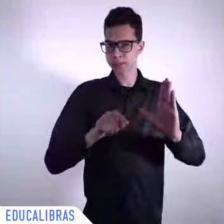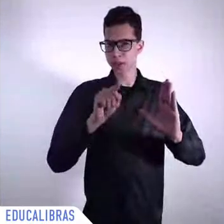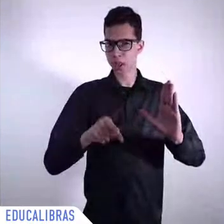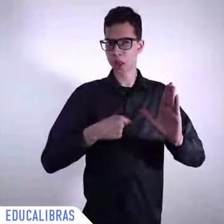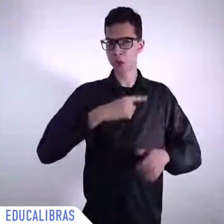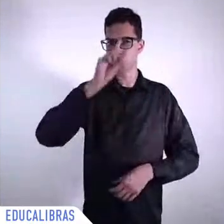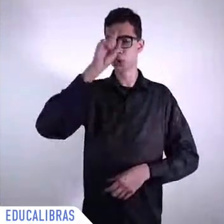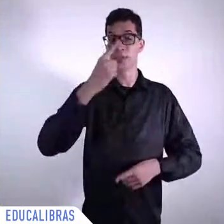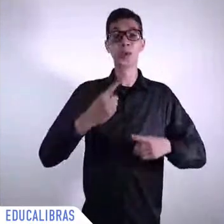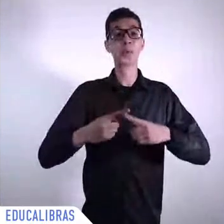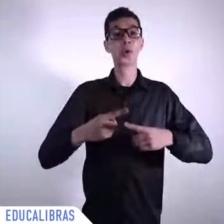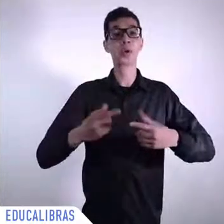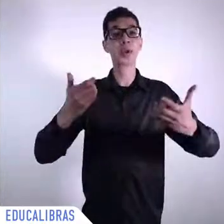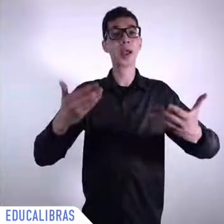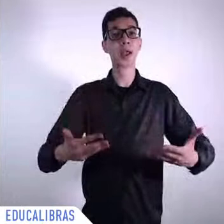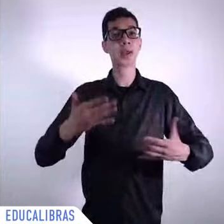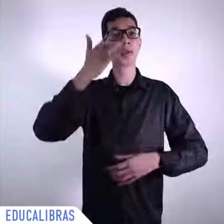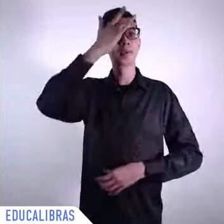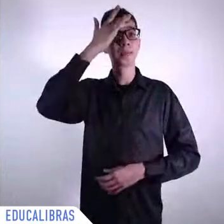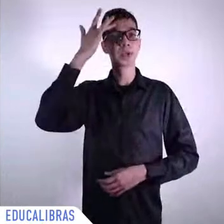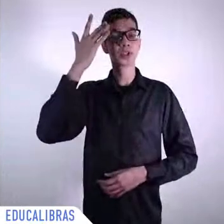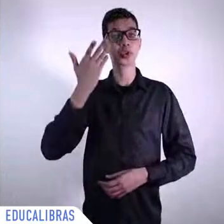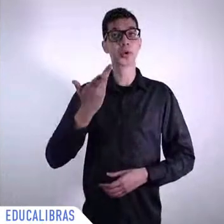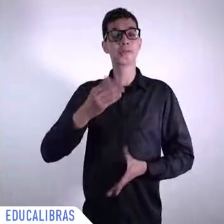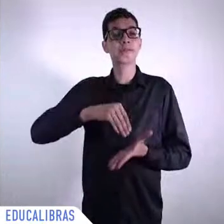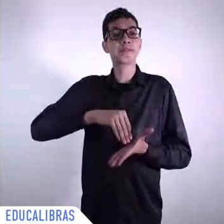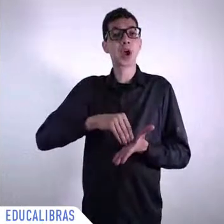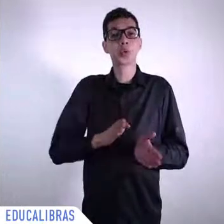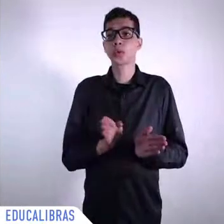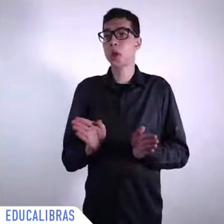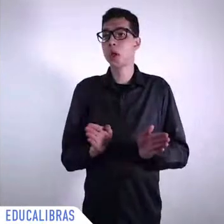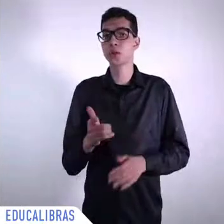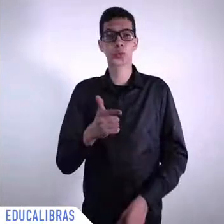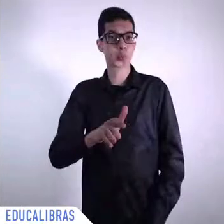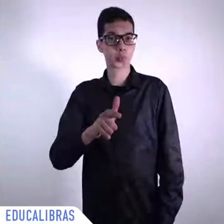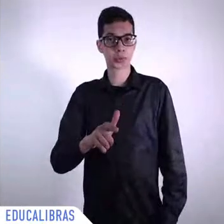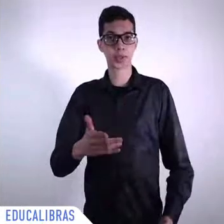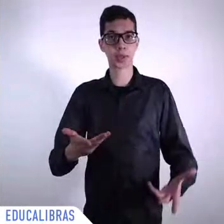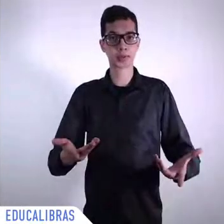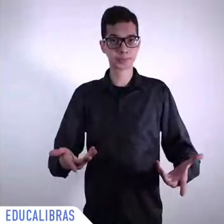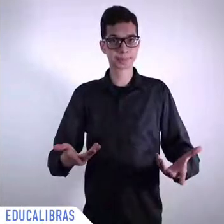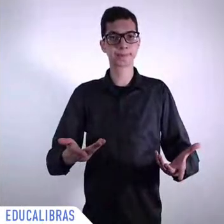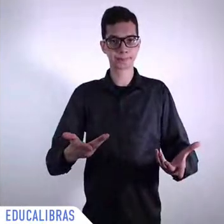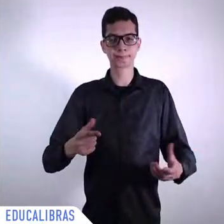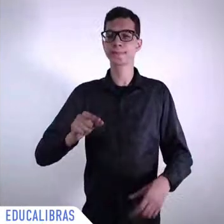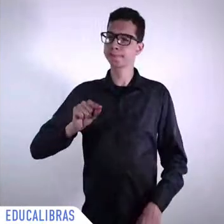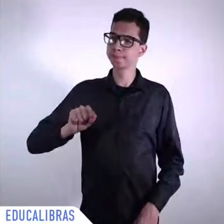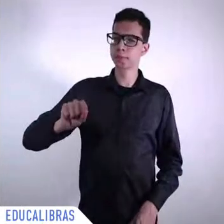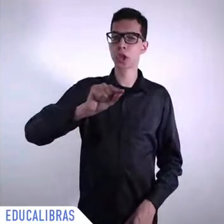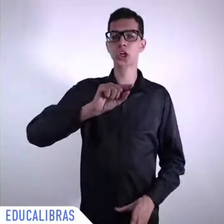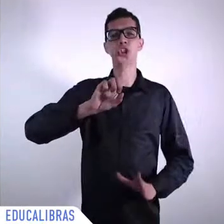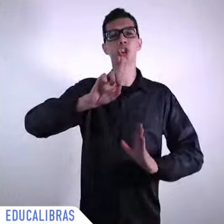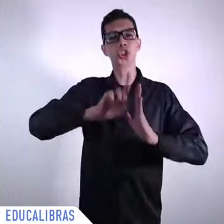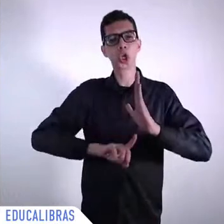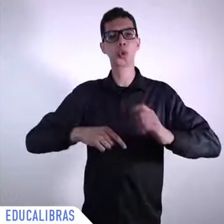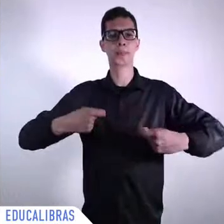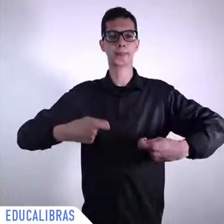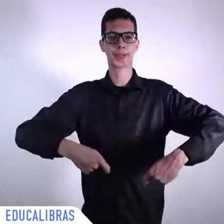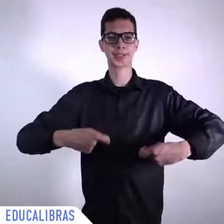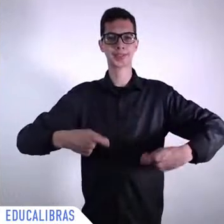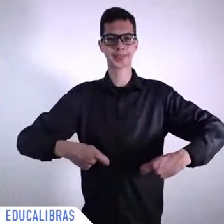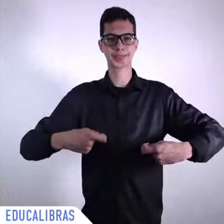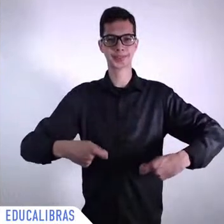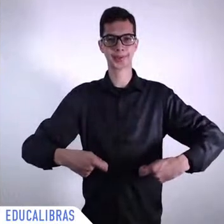guidance to young people when they use internet because a young